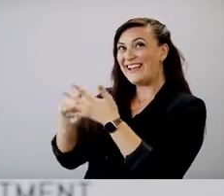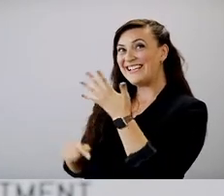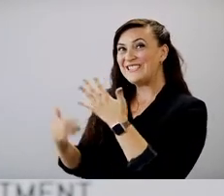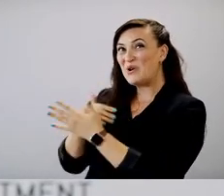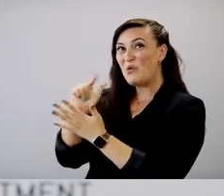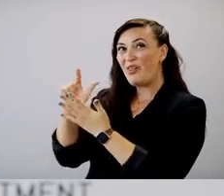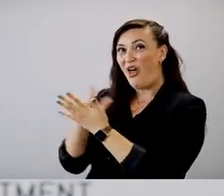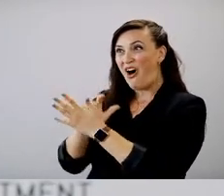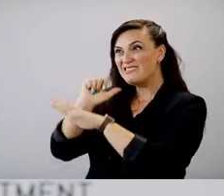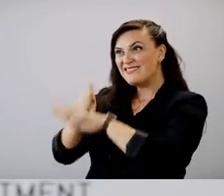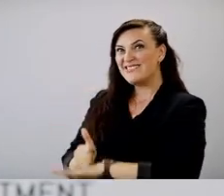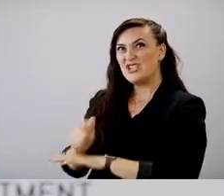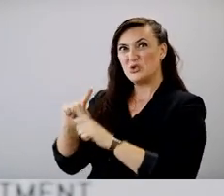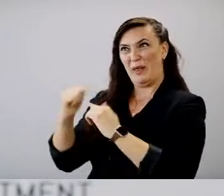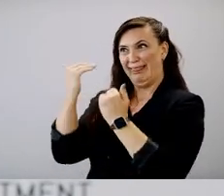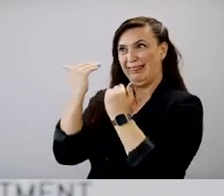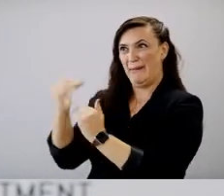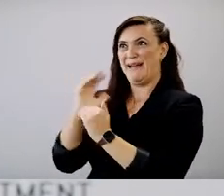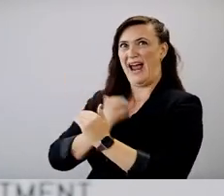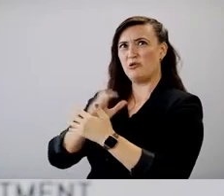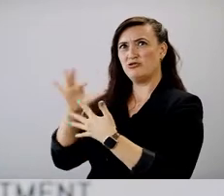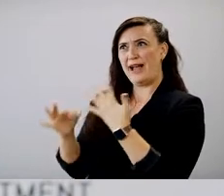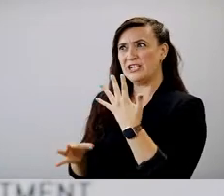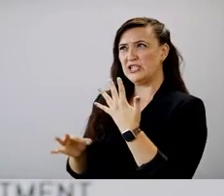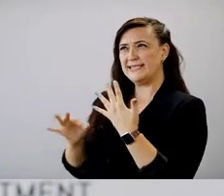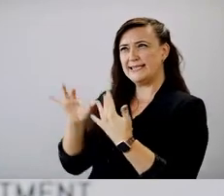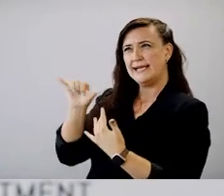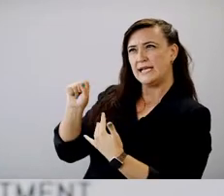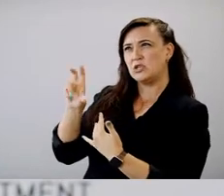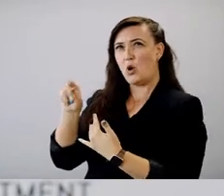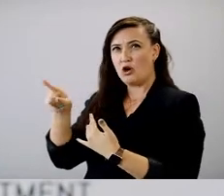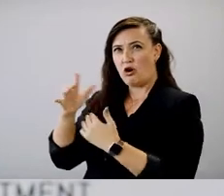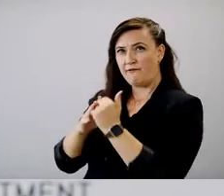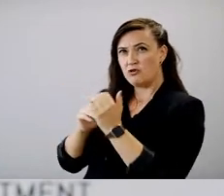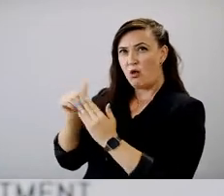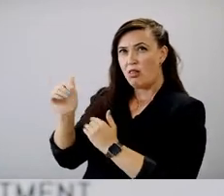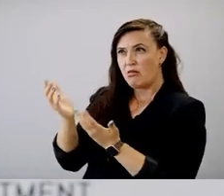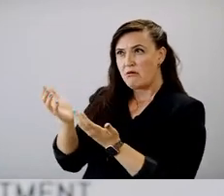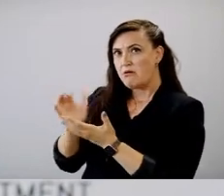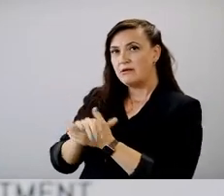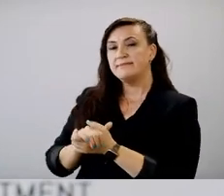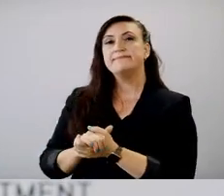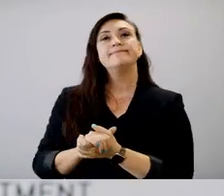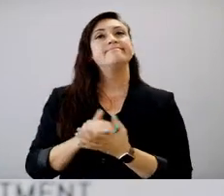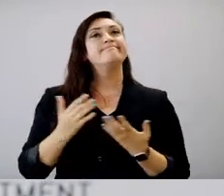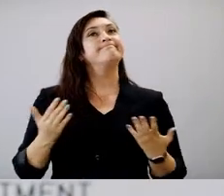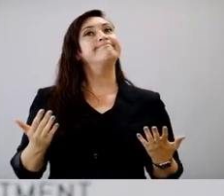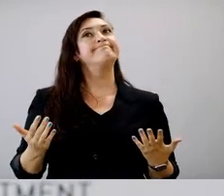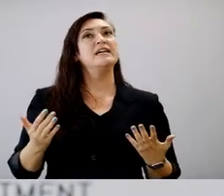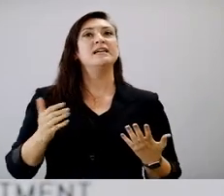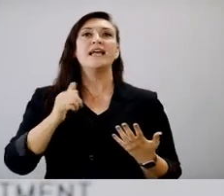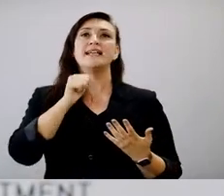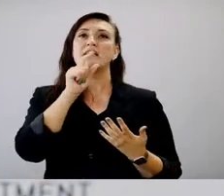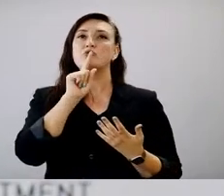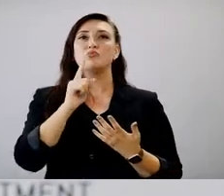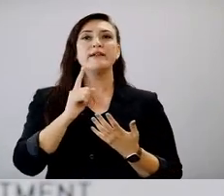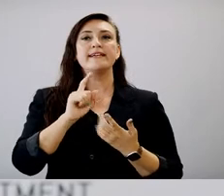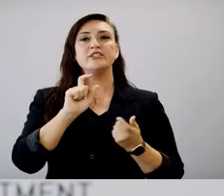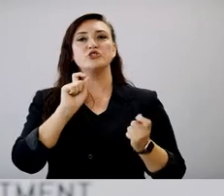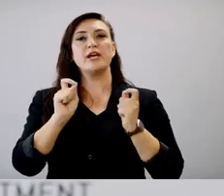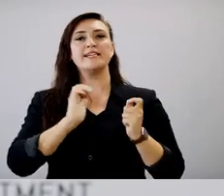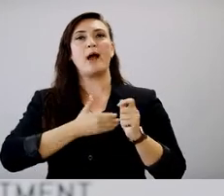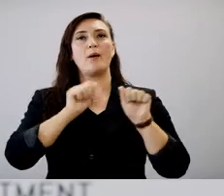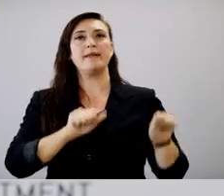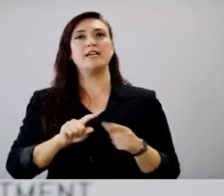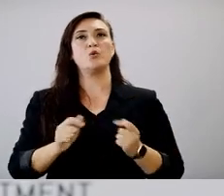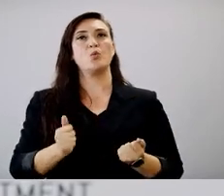enacted to limit mitigation strategy. Yes or no? You know, it doesn't, it doesn't inhibit our ability to